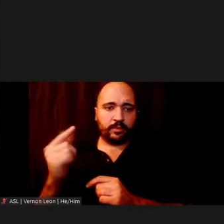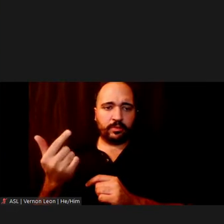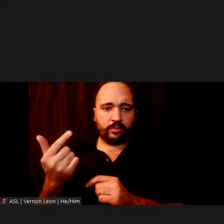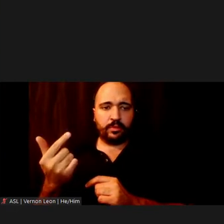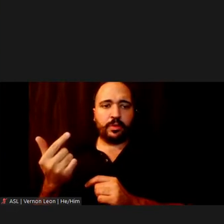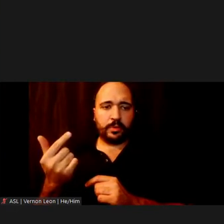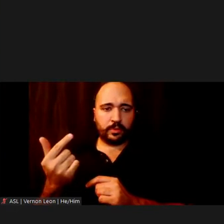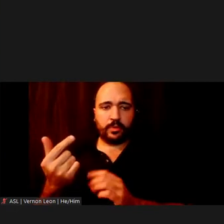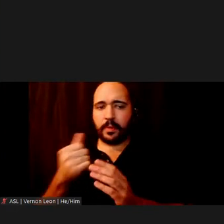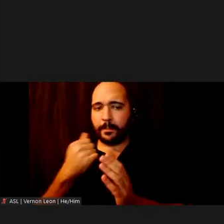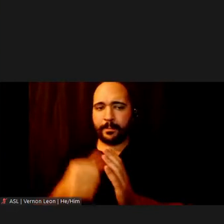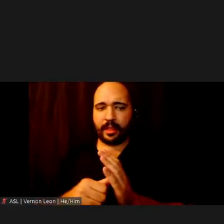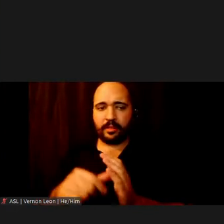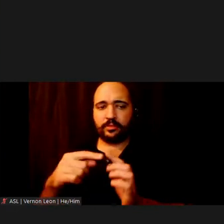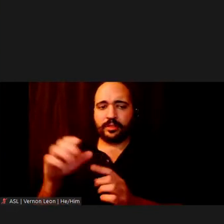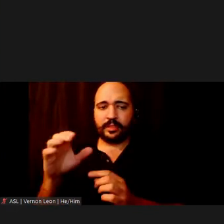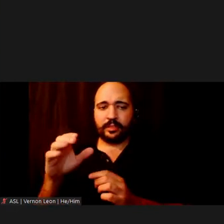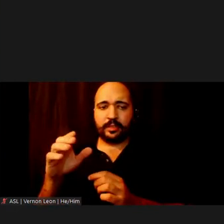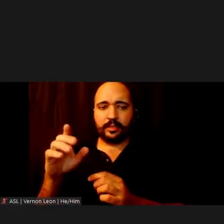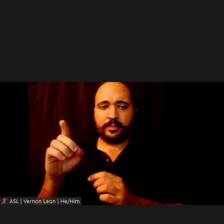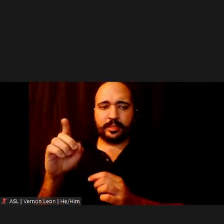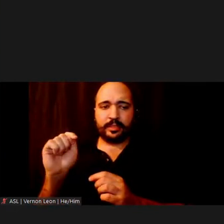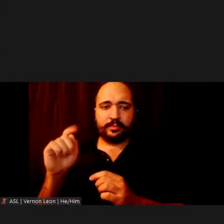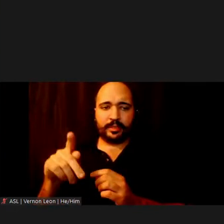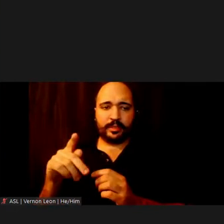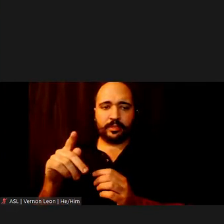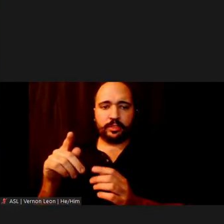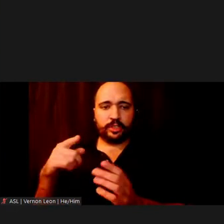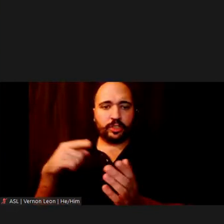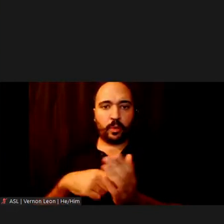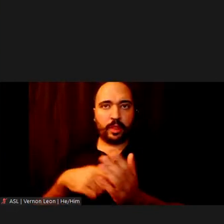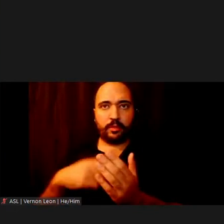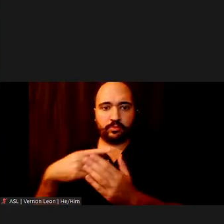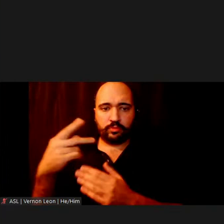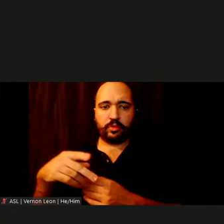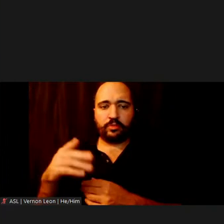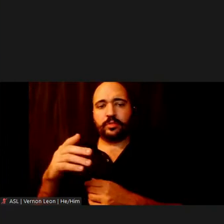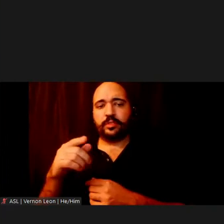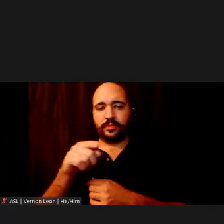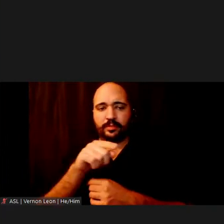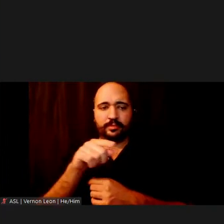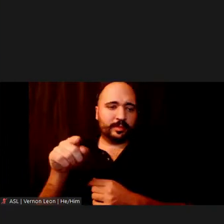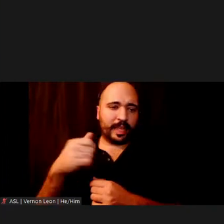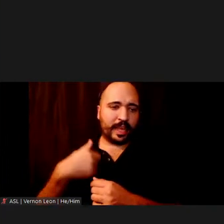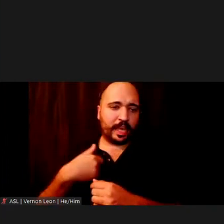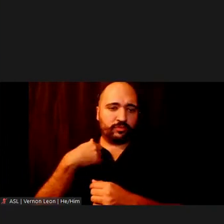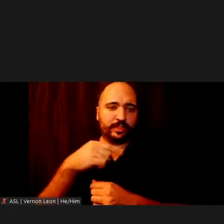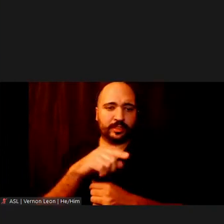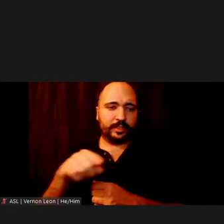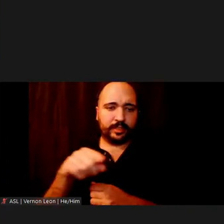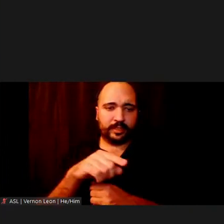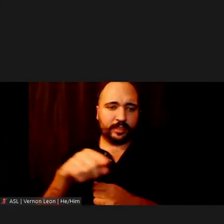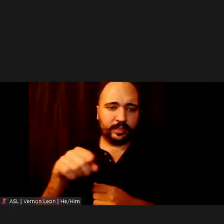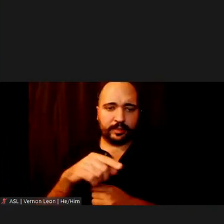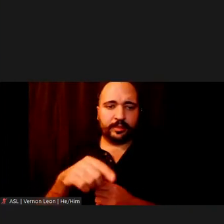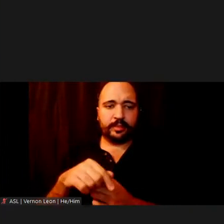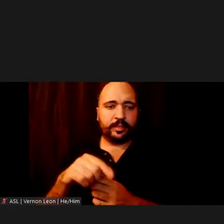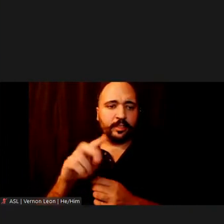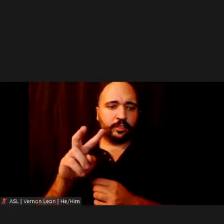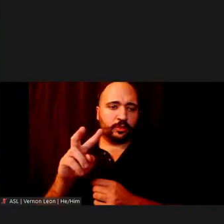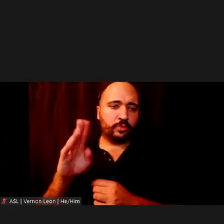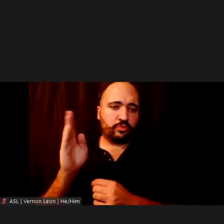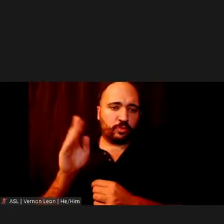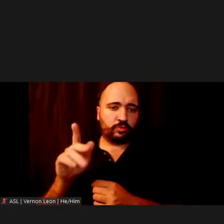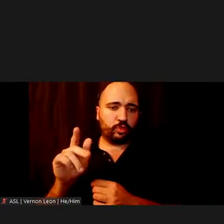CBD tolling program to Broadway, 23rd floor, New York, New York, 1004, or call